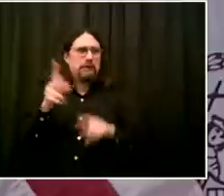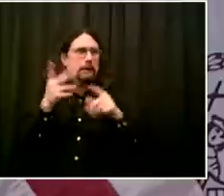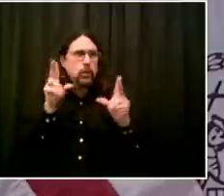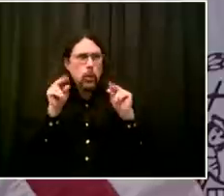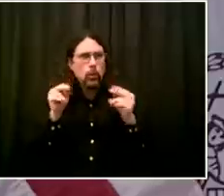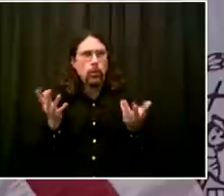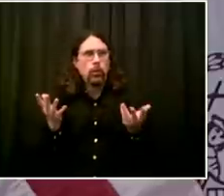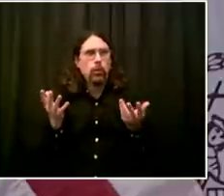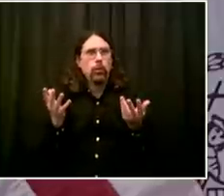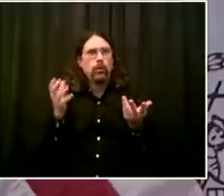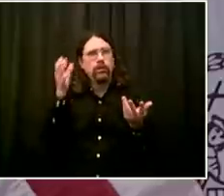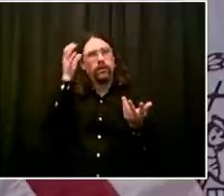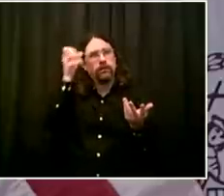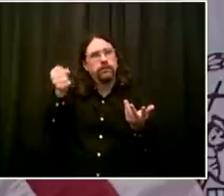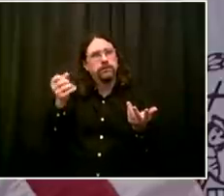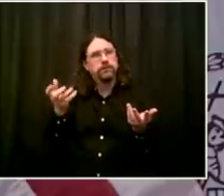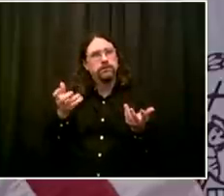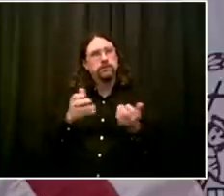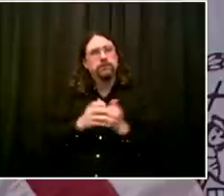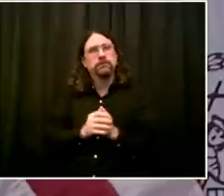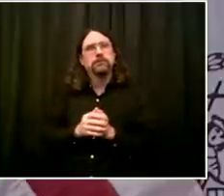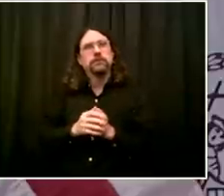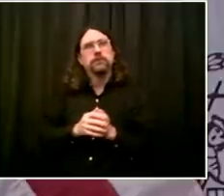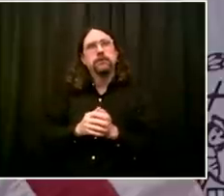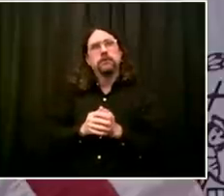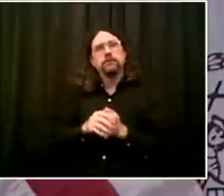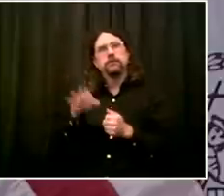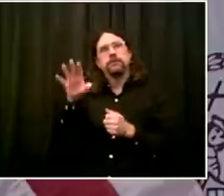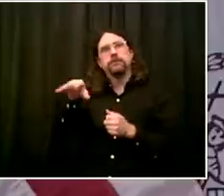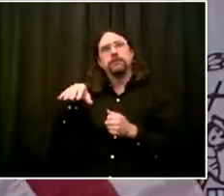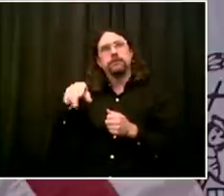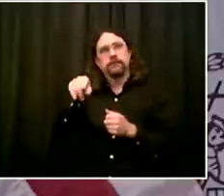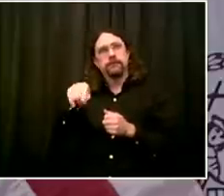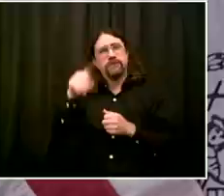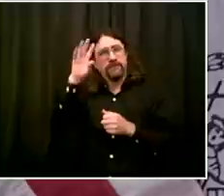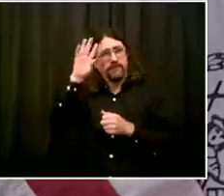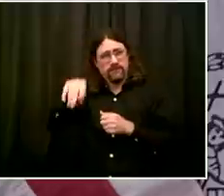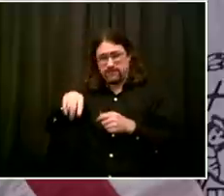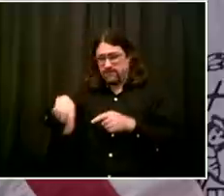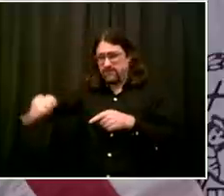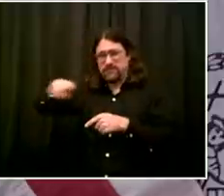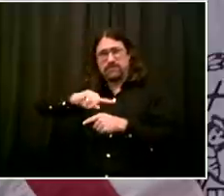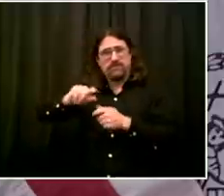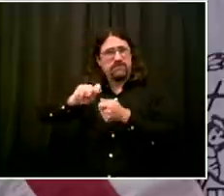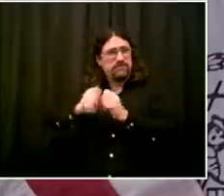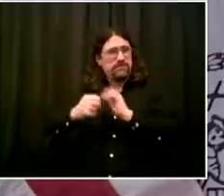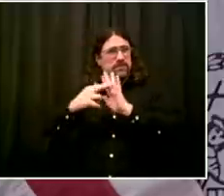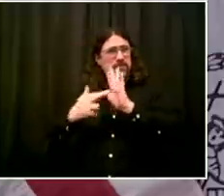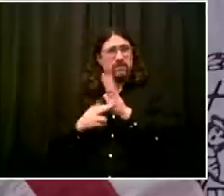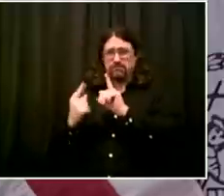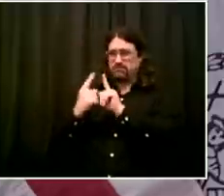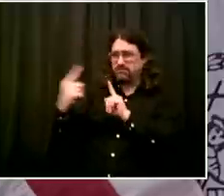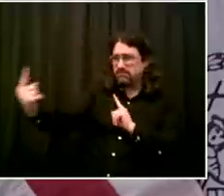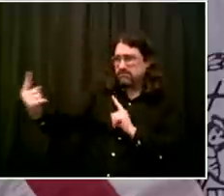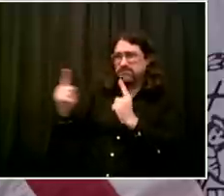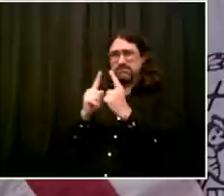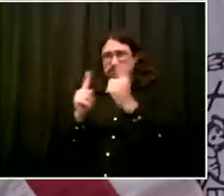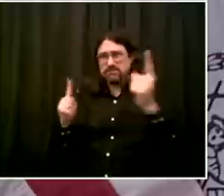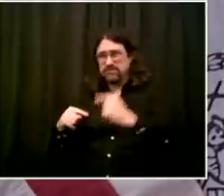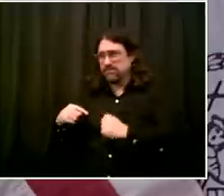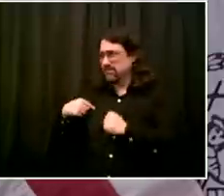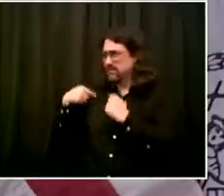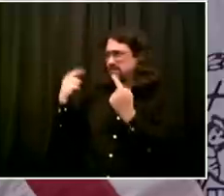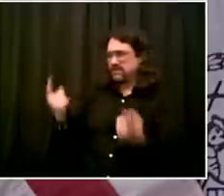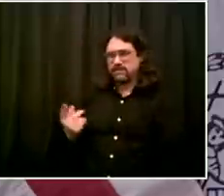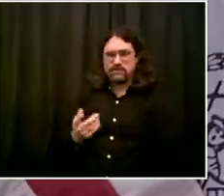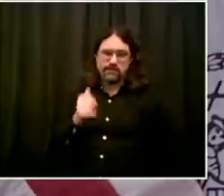that start to get sloppy, the disease will spread again. We'll start to see a resurgence and all the good things we're talking about today, all the progress